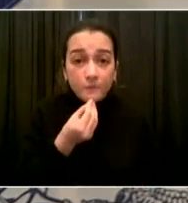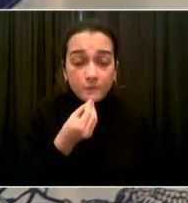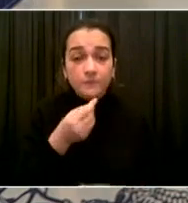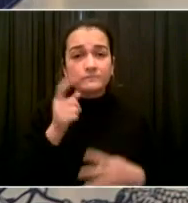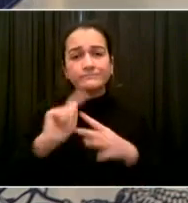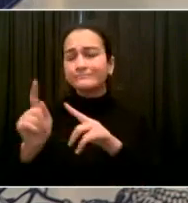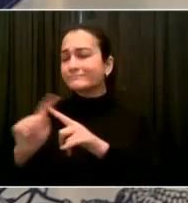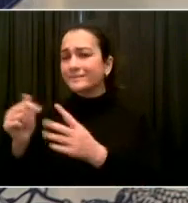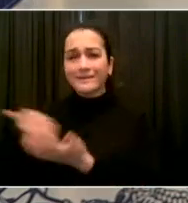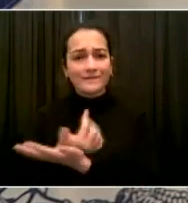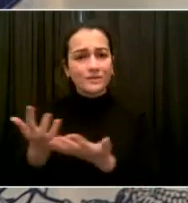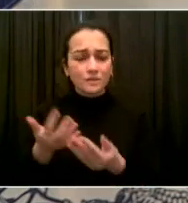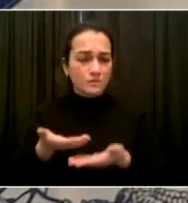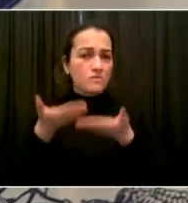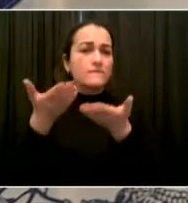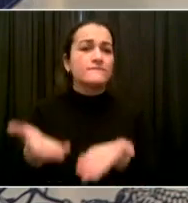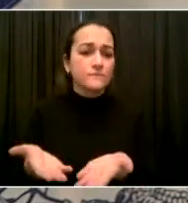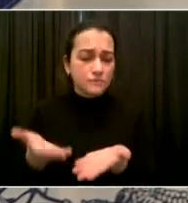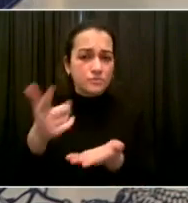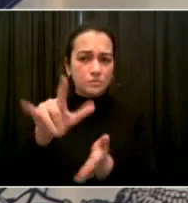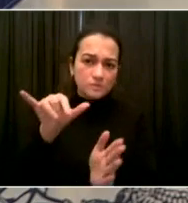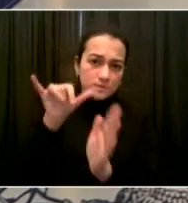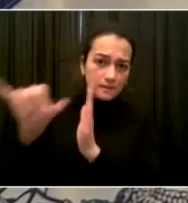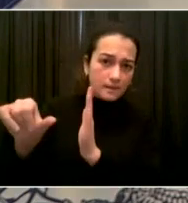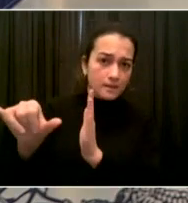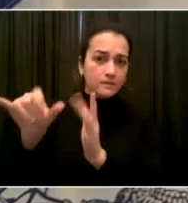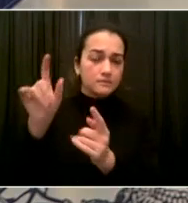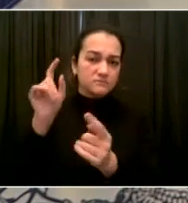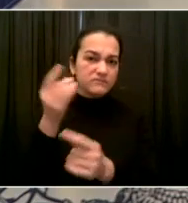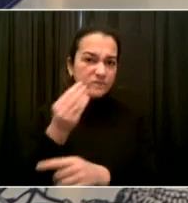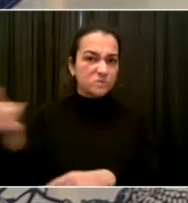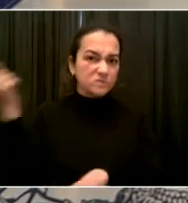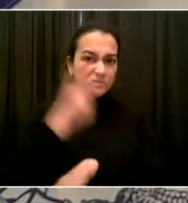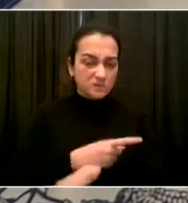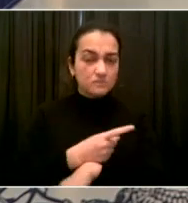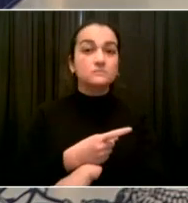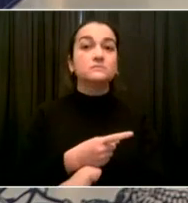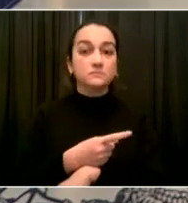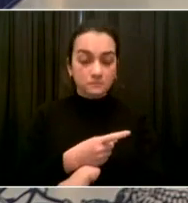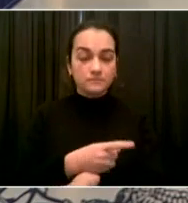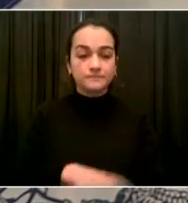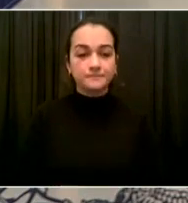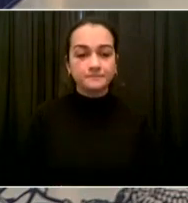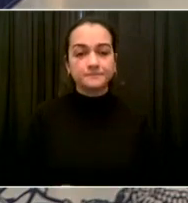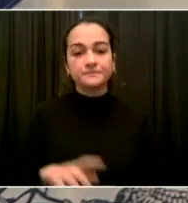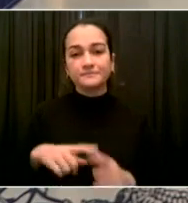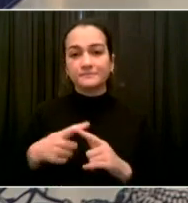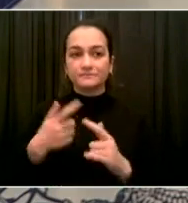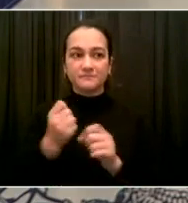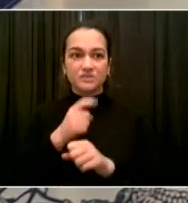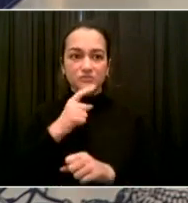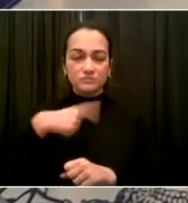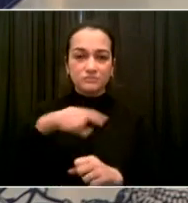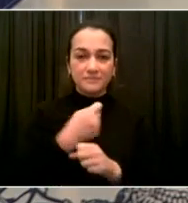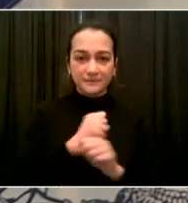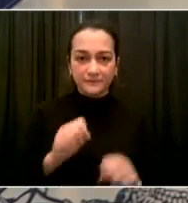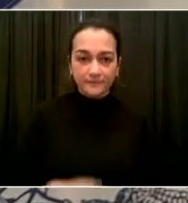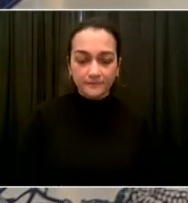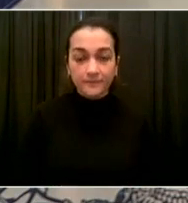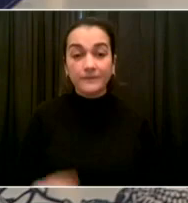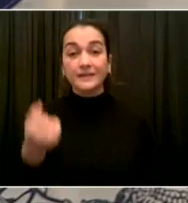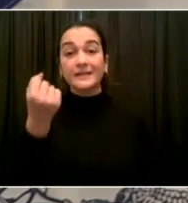have COVID. But getting tested is absolutely crucial and making sure we have enough sites, enough resources,